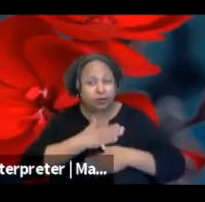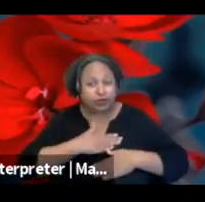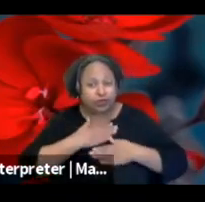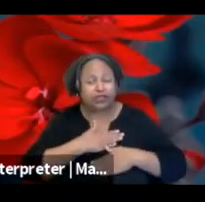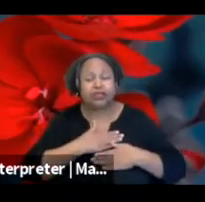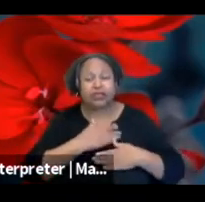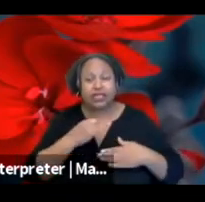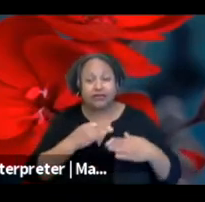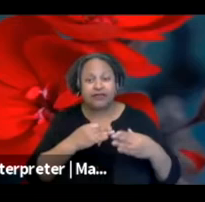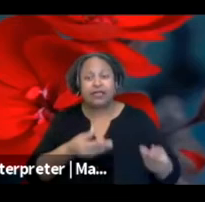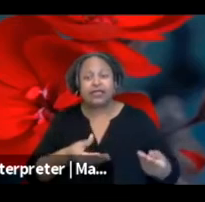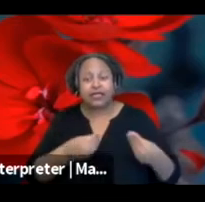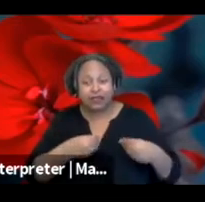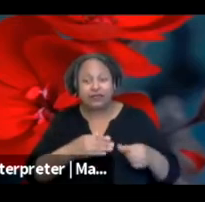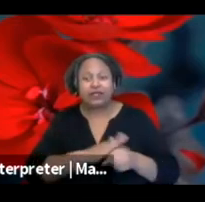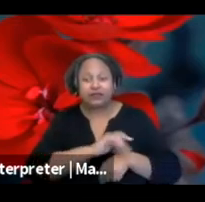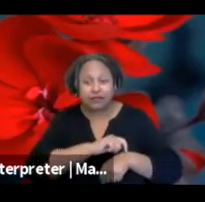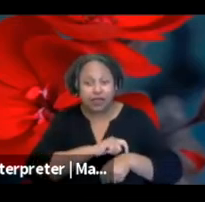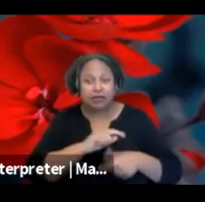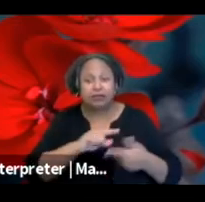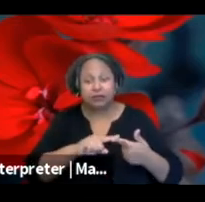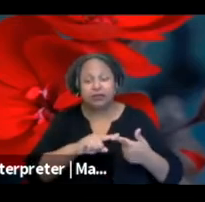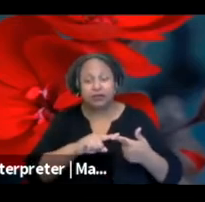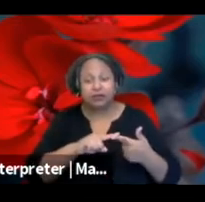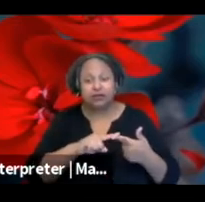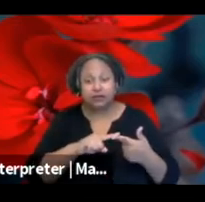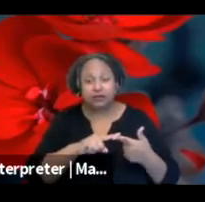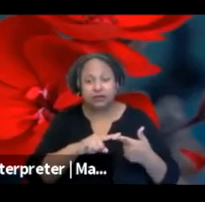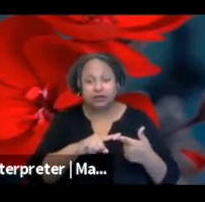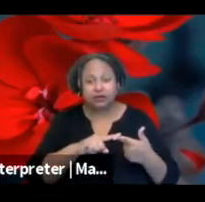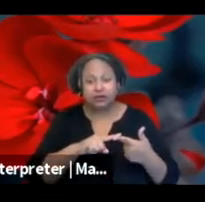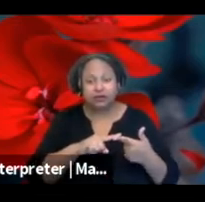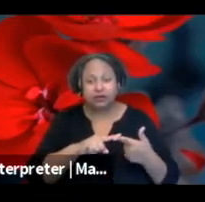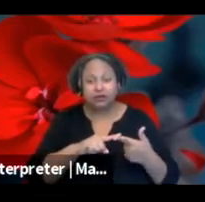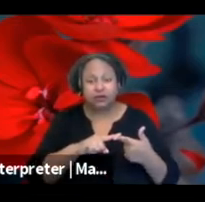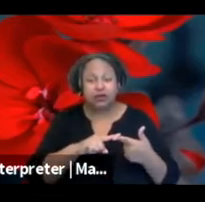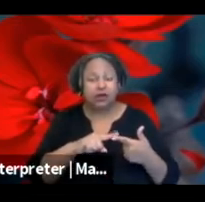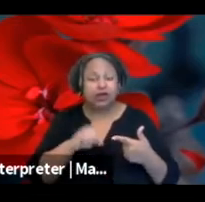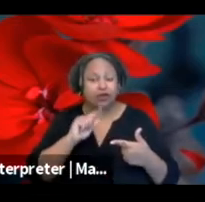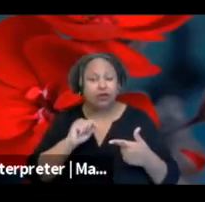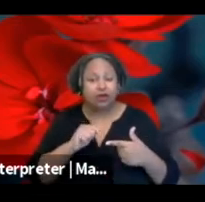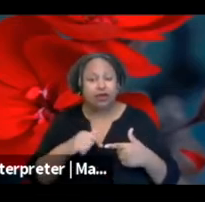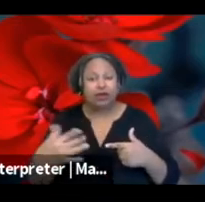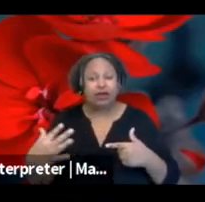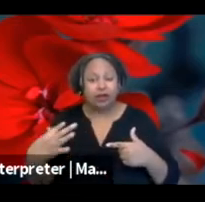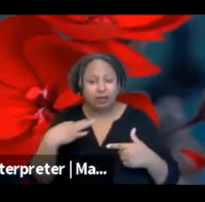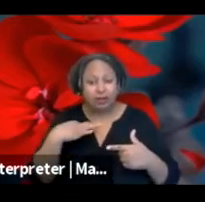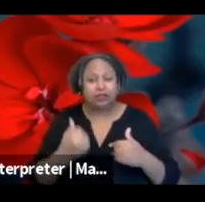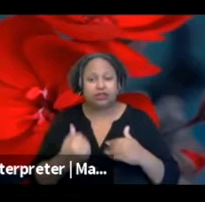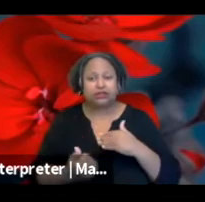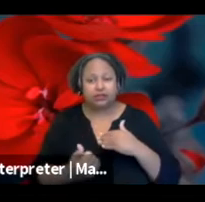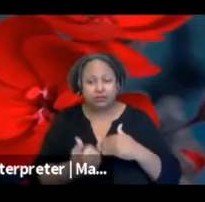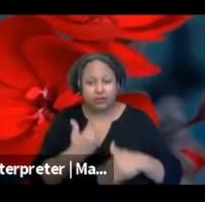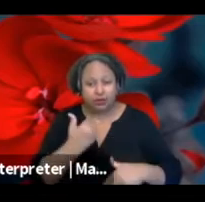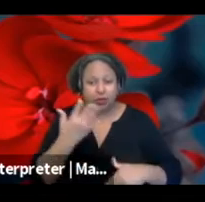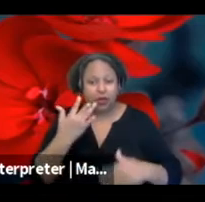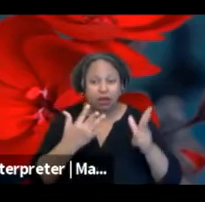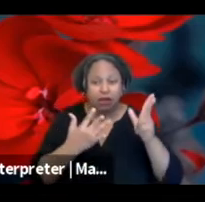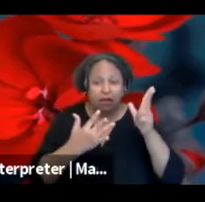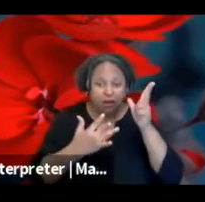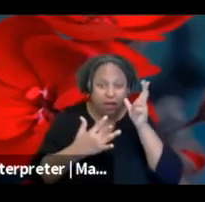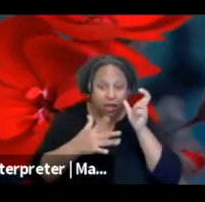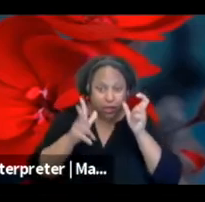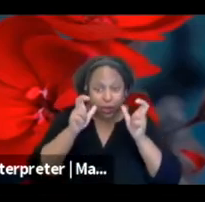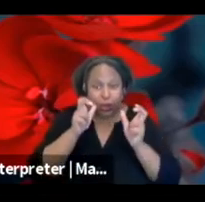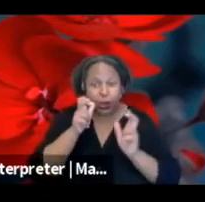and appropriate compensation for applications submitted as audio or visual applications as they are more